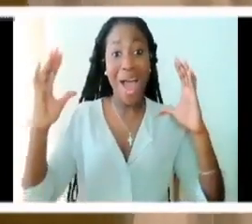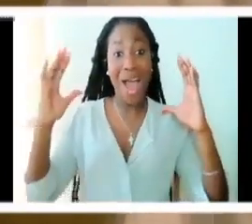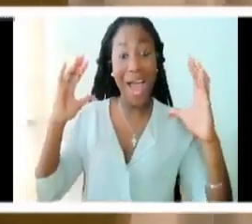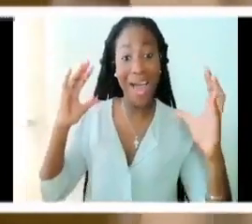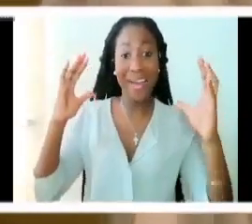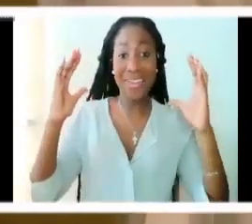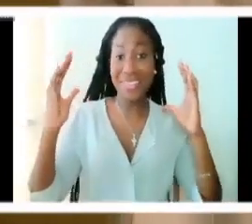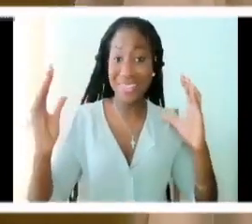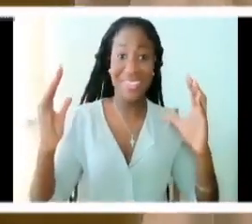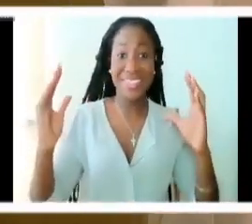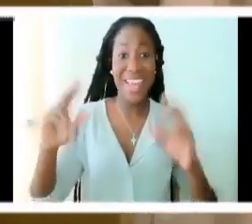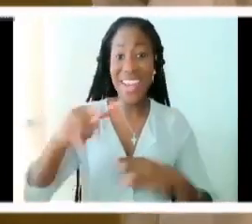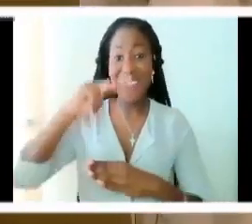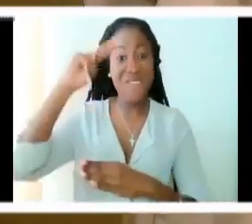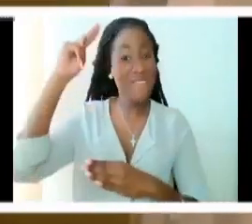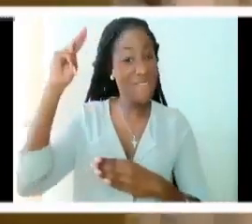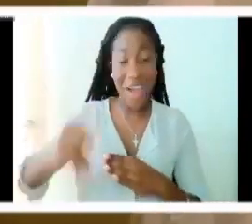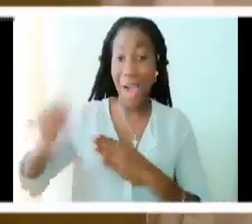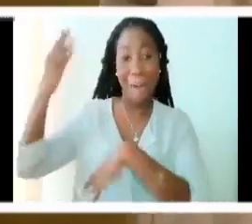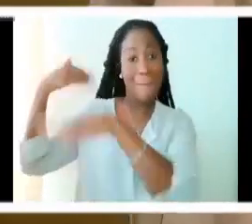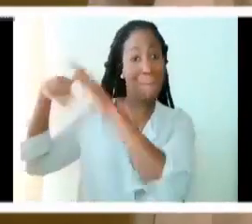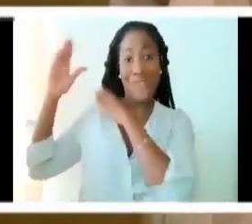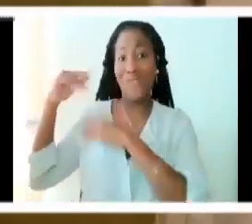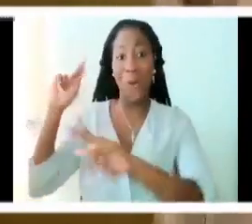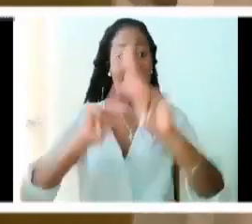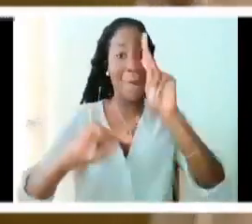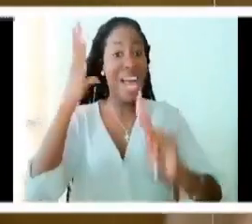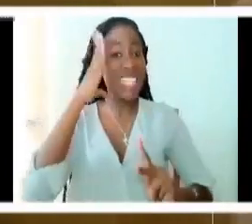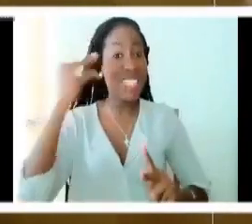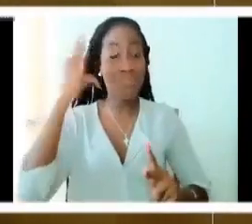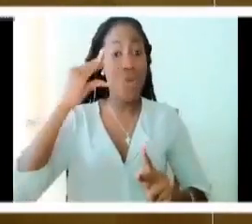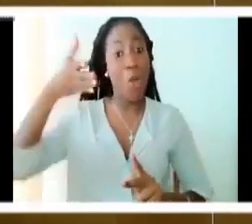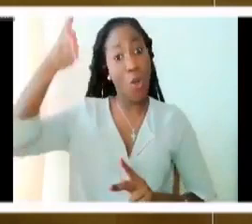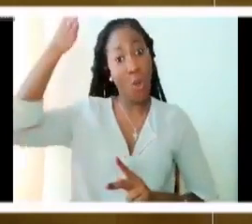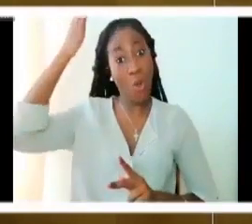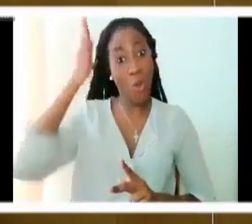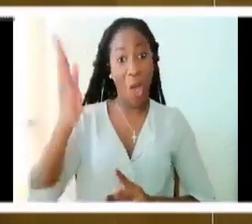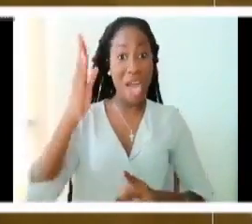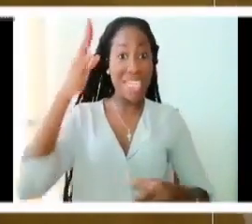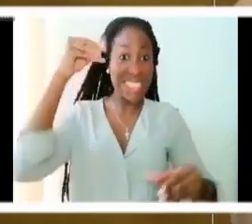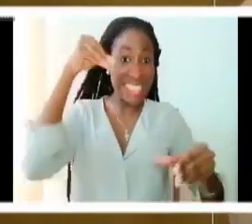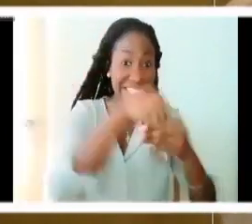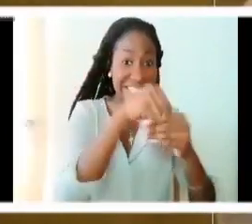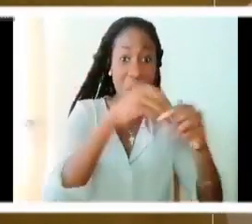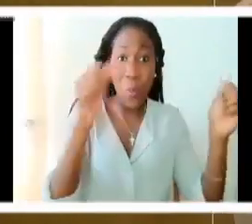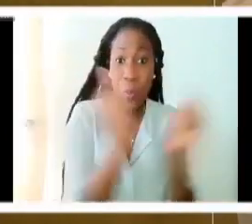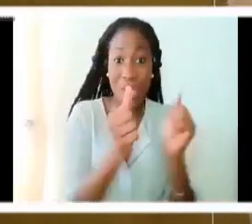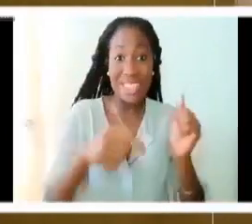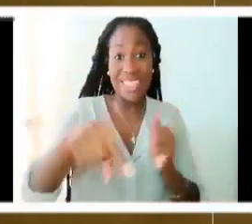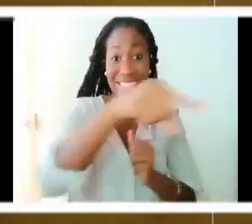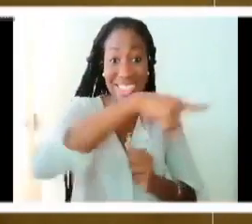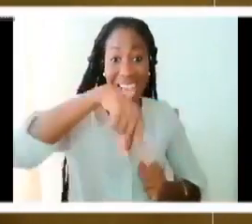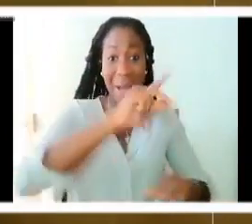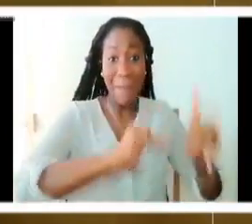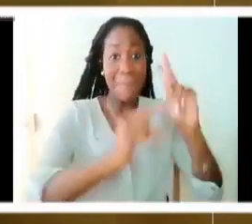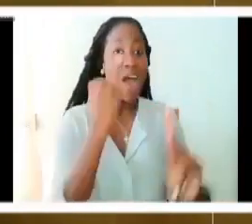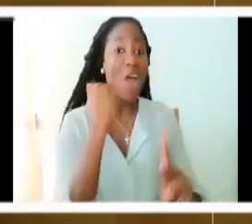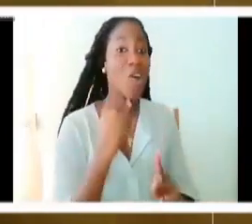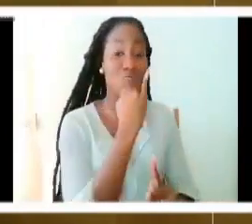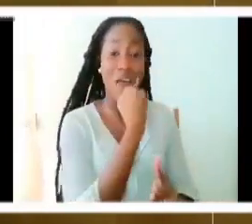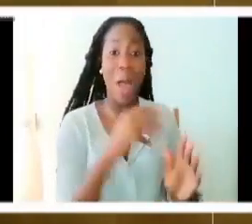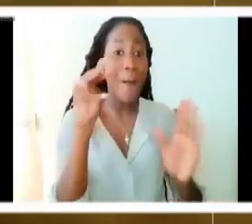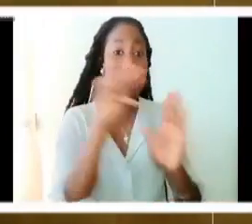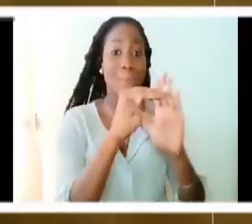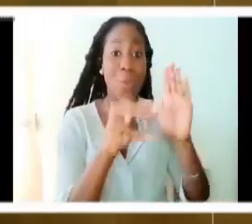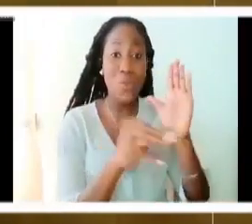And there never has been a people who have experienced such a thing as this. And therefore, Moses is working with this